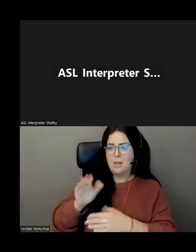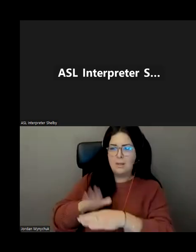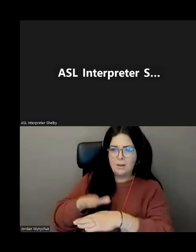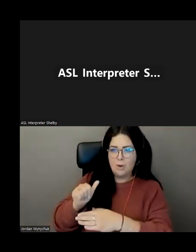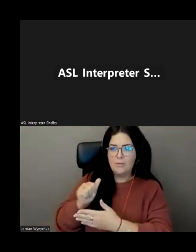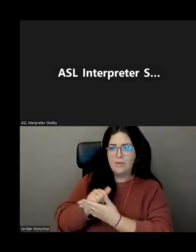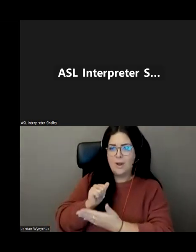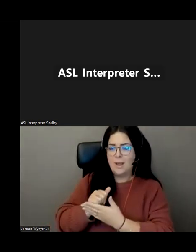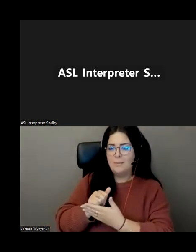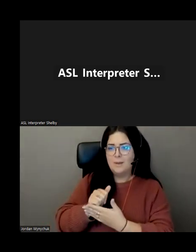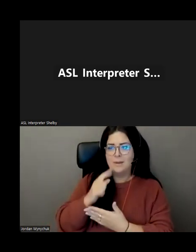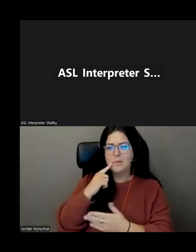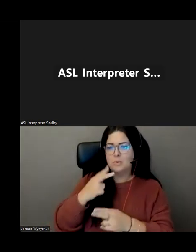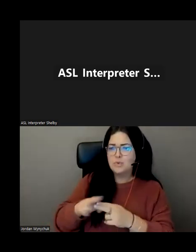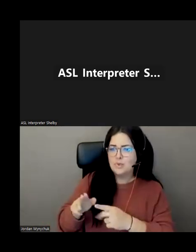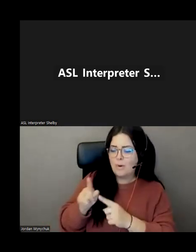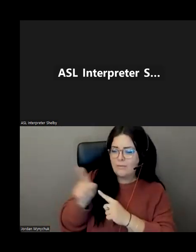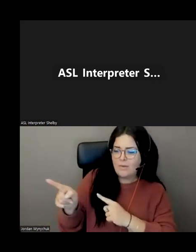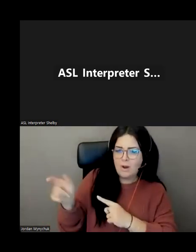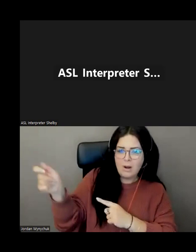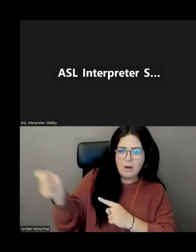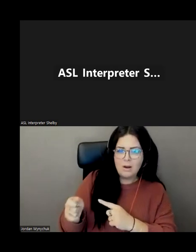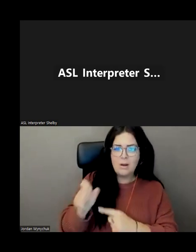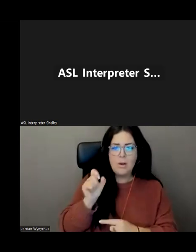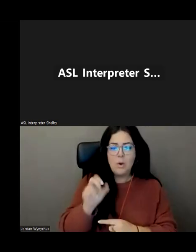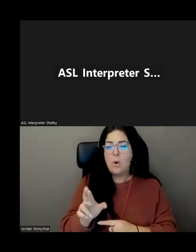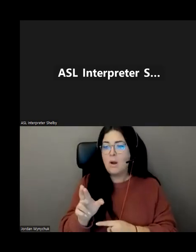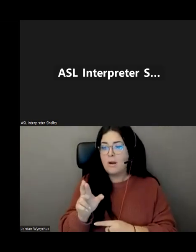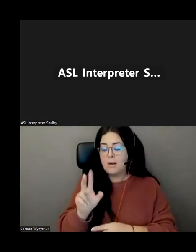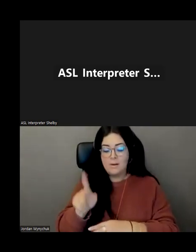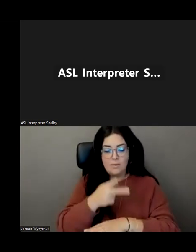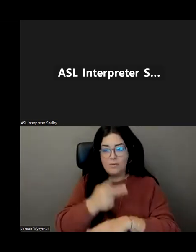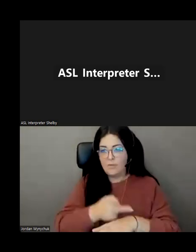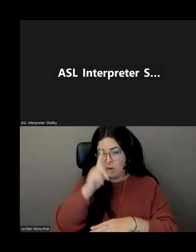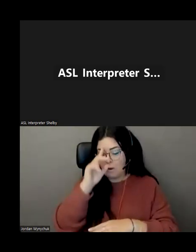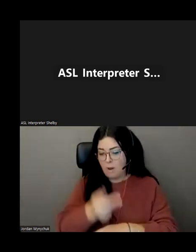awake to the college uh if you could thank you so